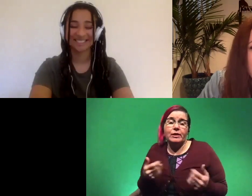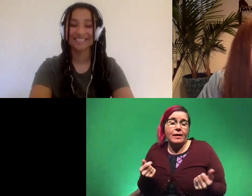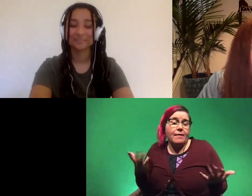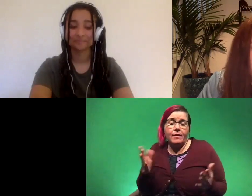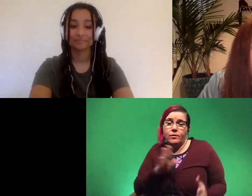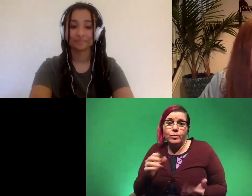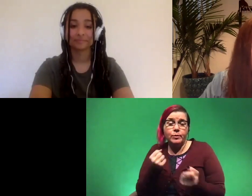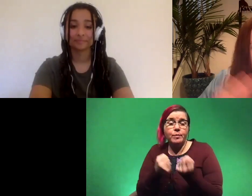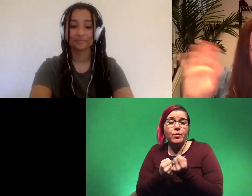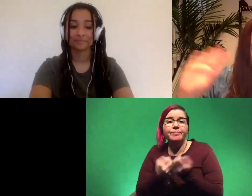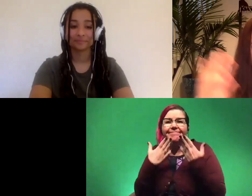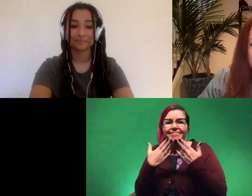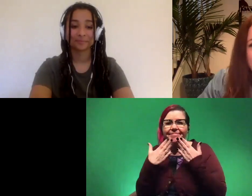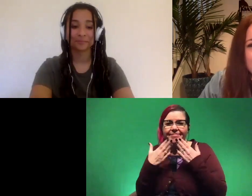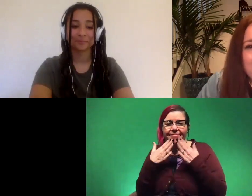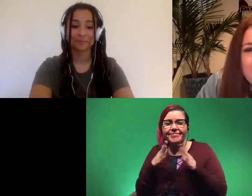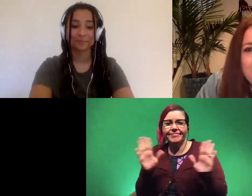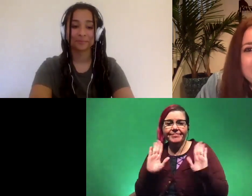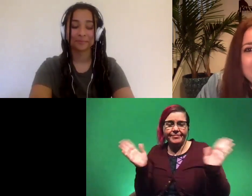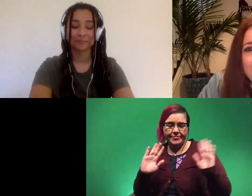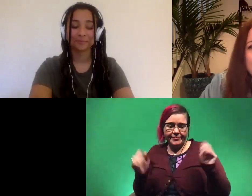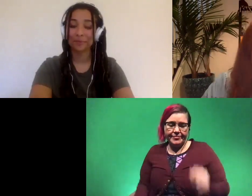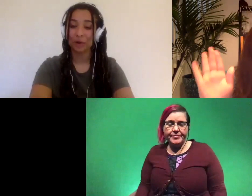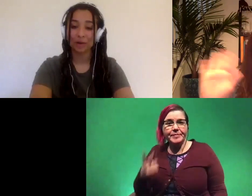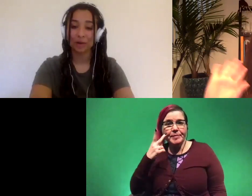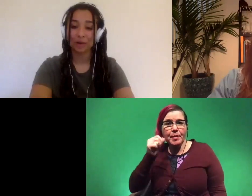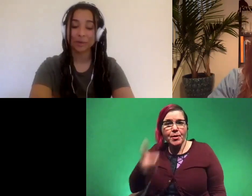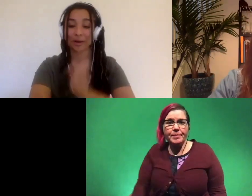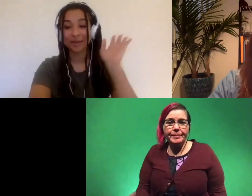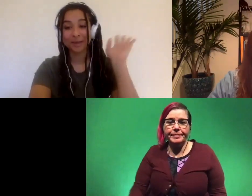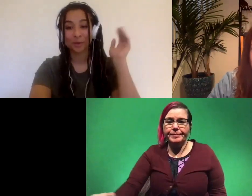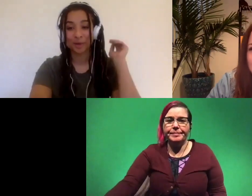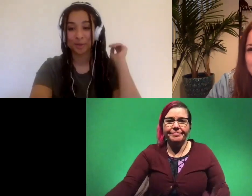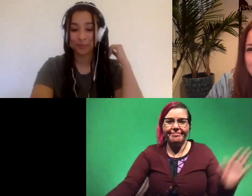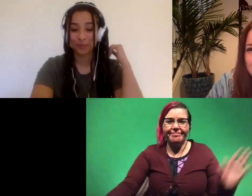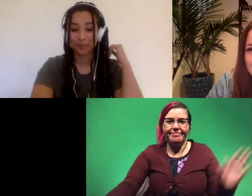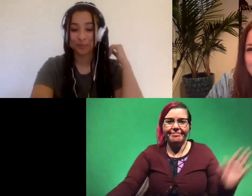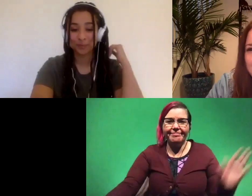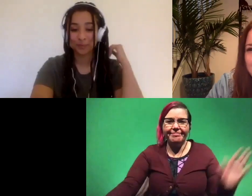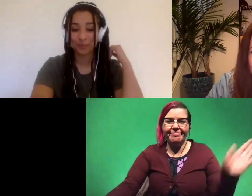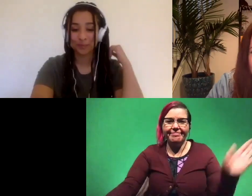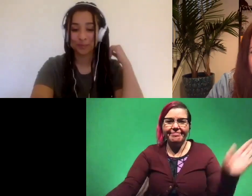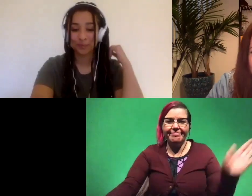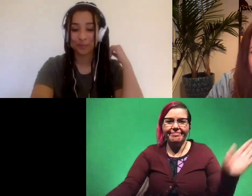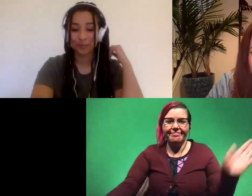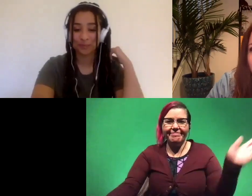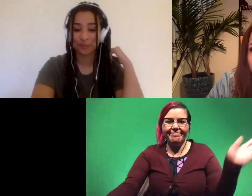support all right thanks again yara thank you aaron we'll see you tomorrow you're absolutely welcome thank you so much bye bye